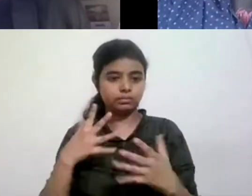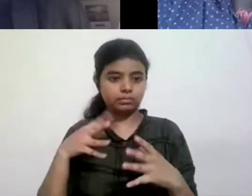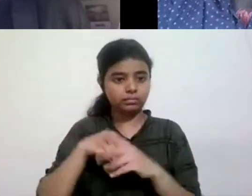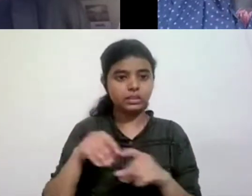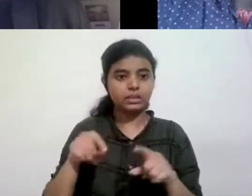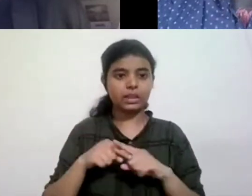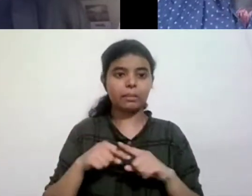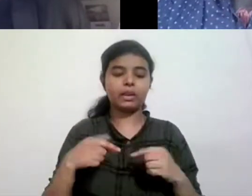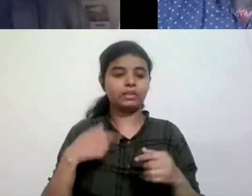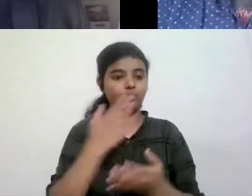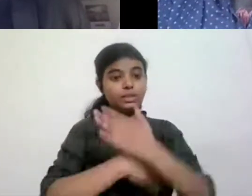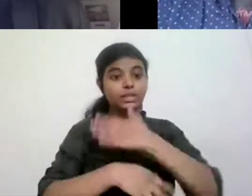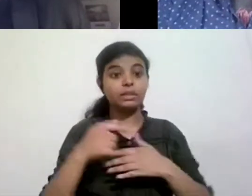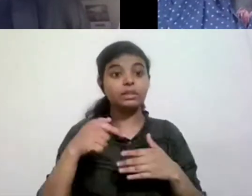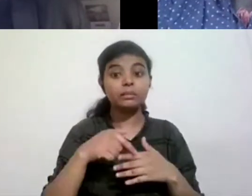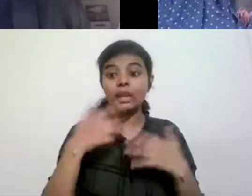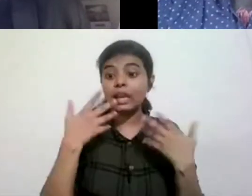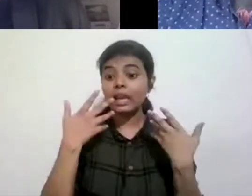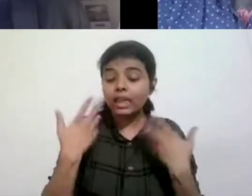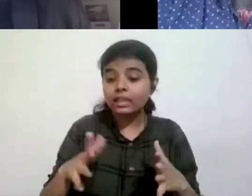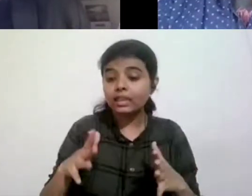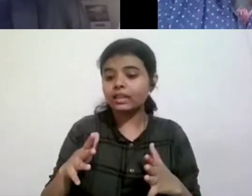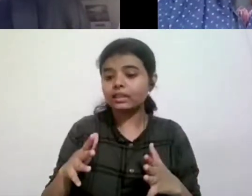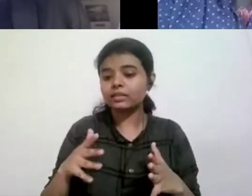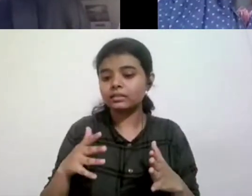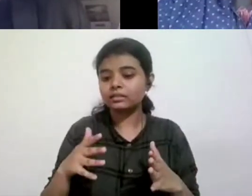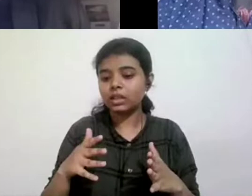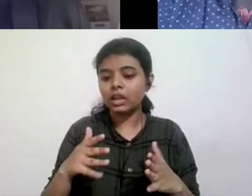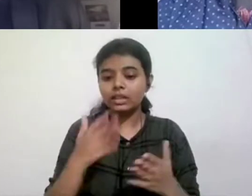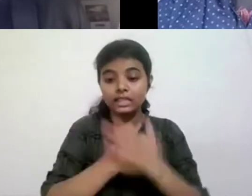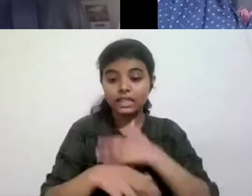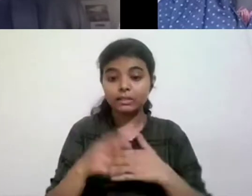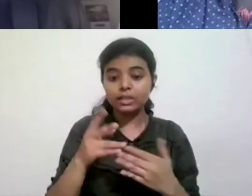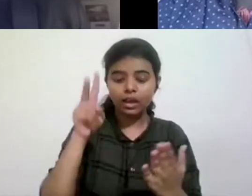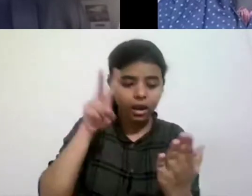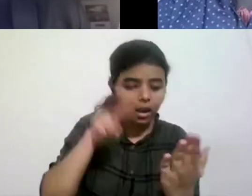my location. Like when I read something, I connect with it.